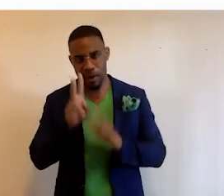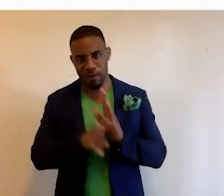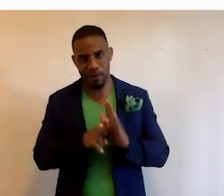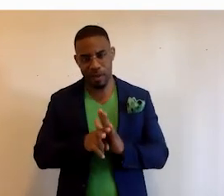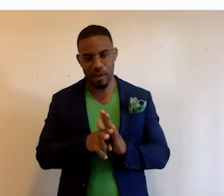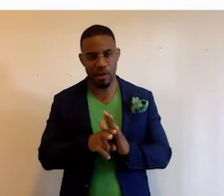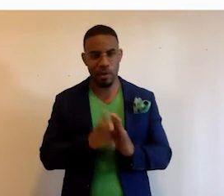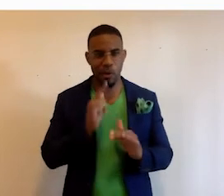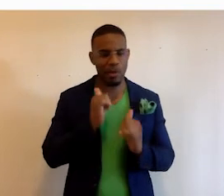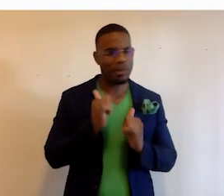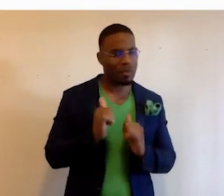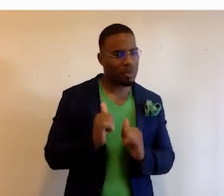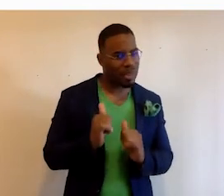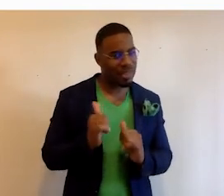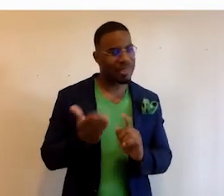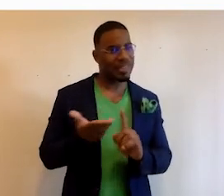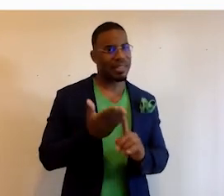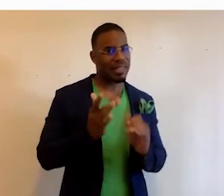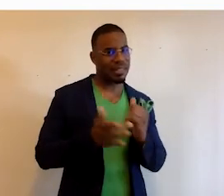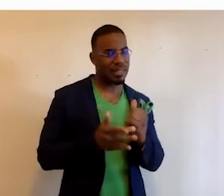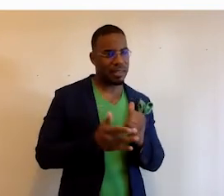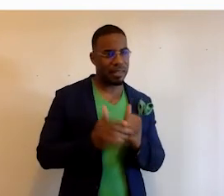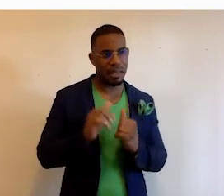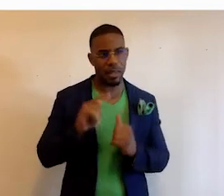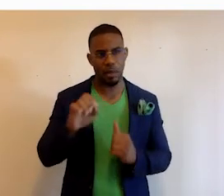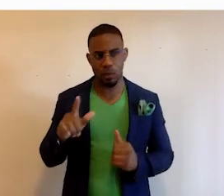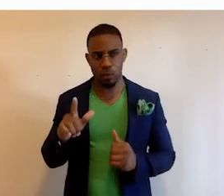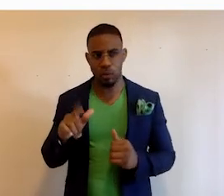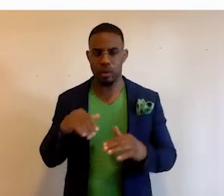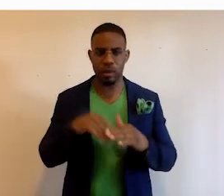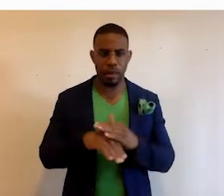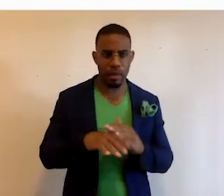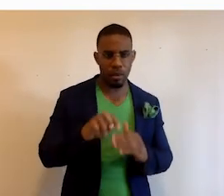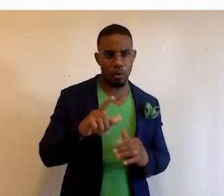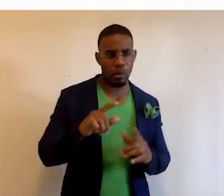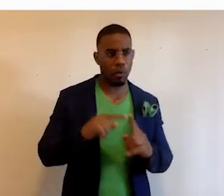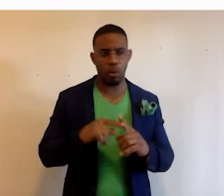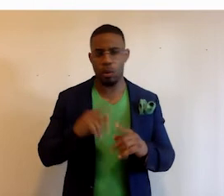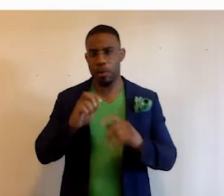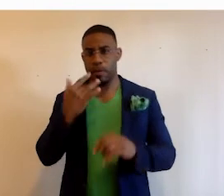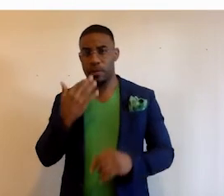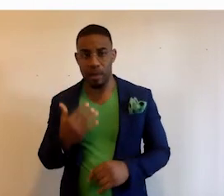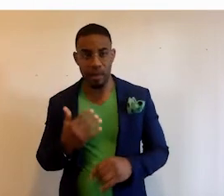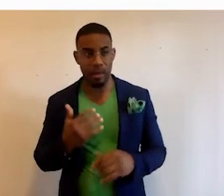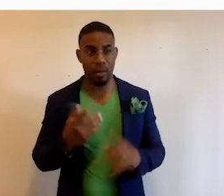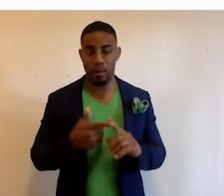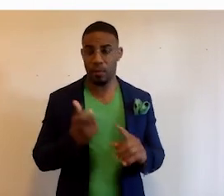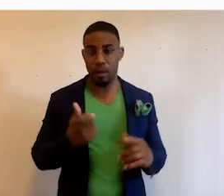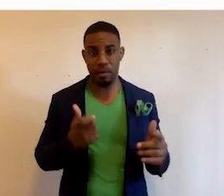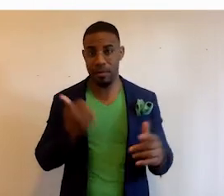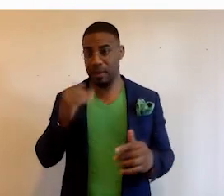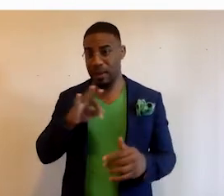we were trying to get technology as a tool accessible to people of color from